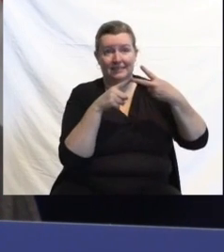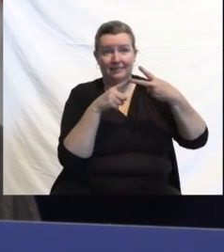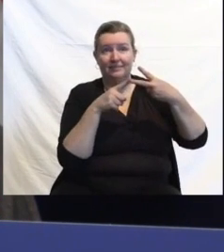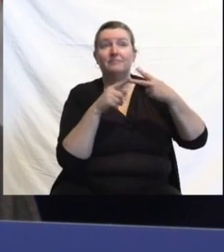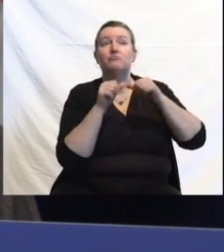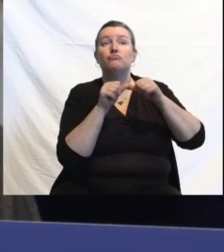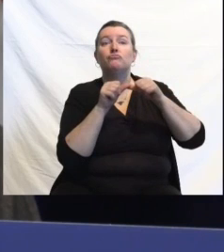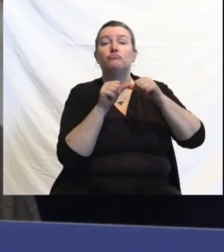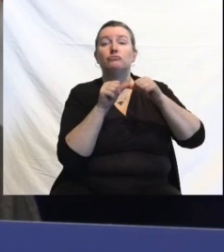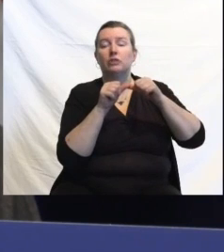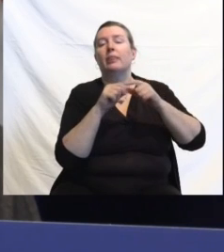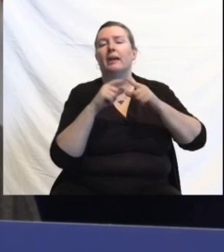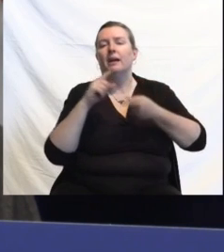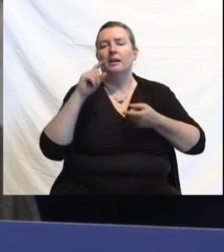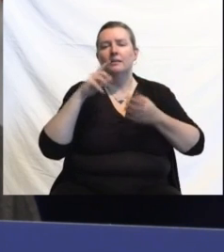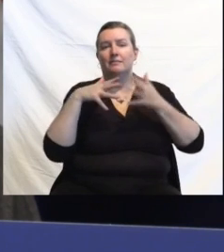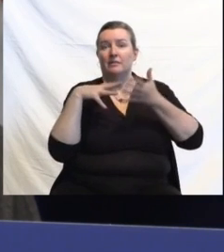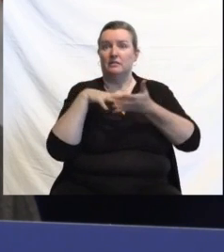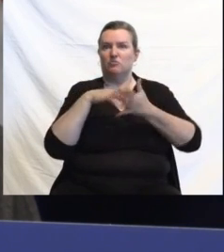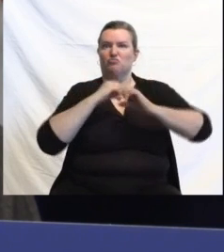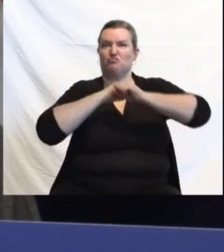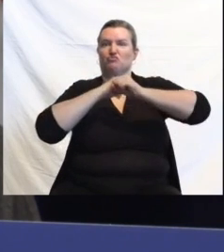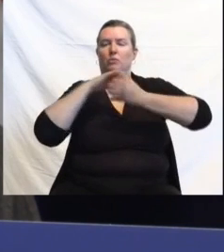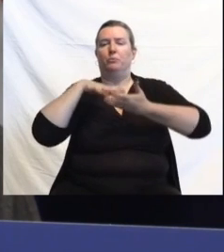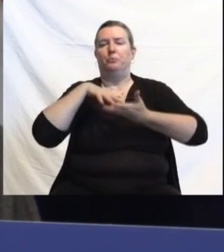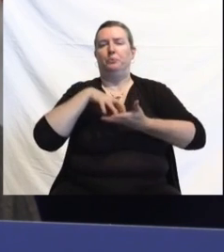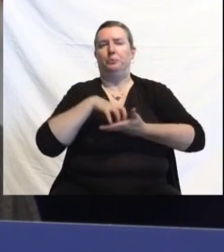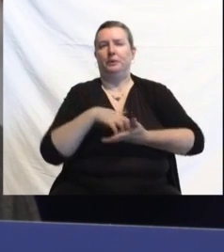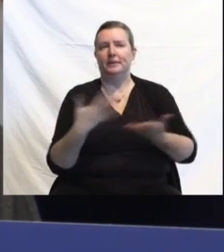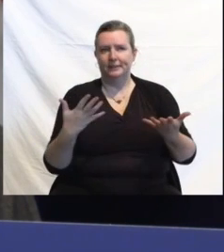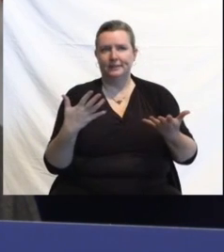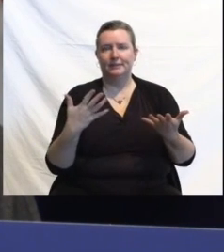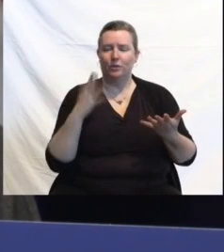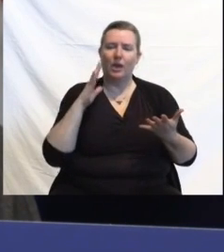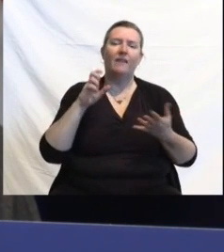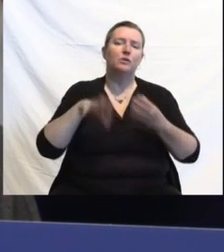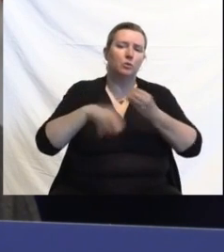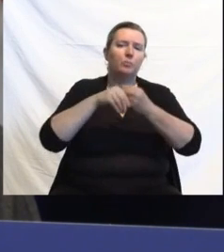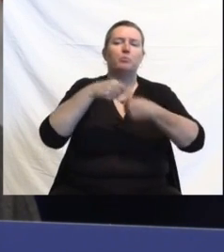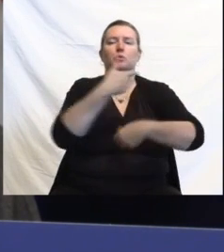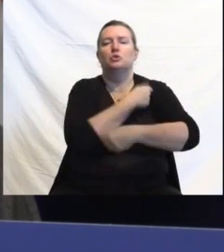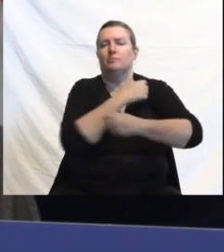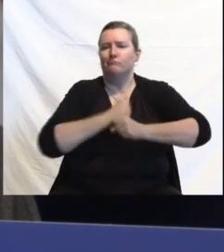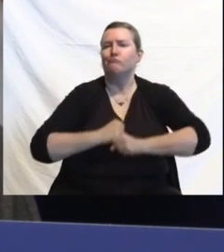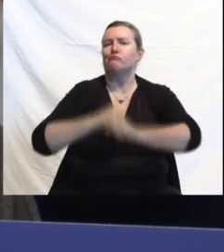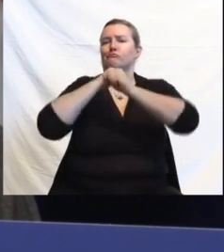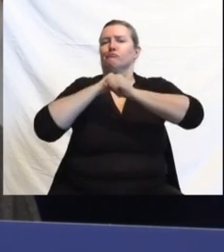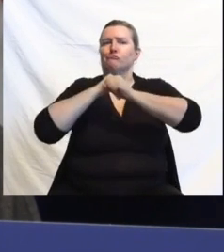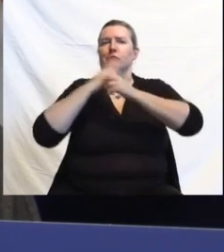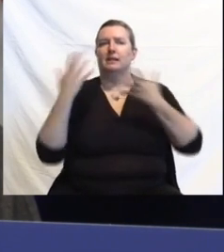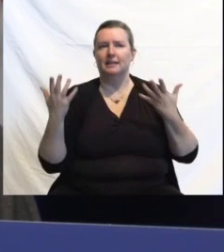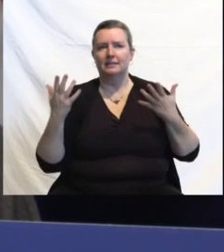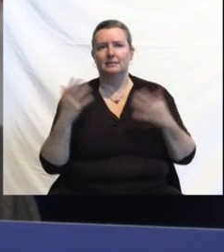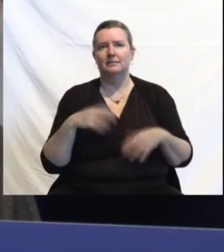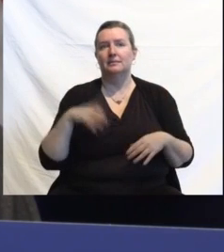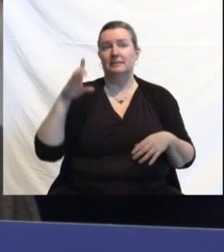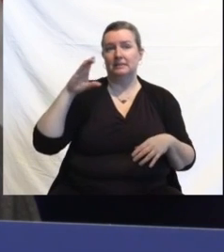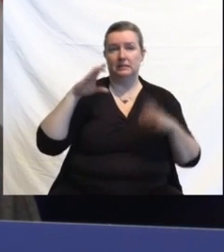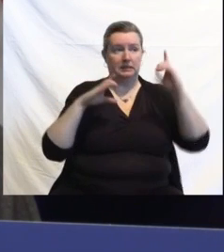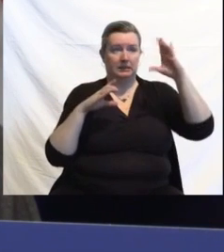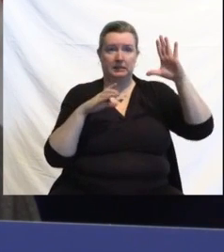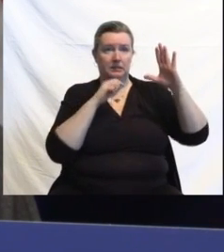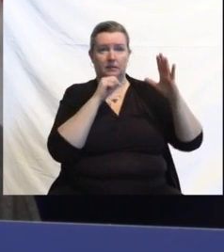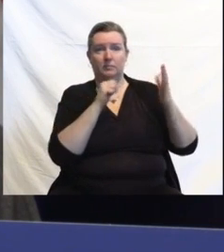to make, to expand the eligibility of boosters to anyone 18 and older